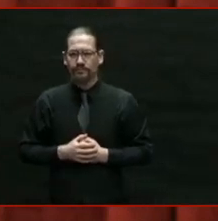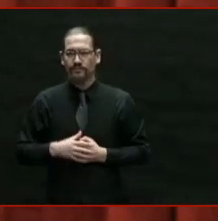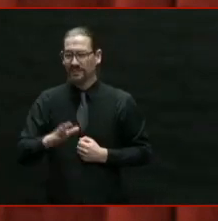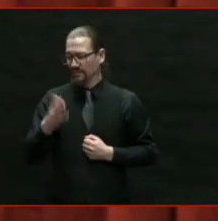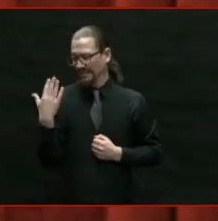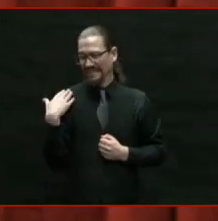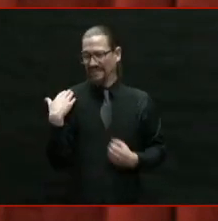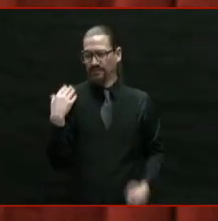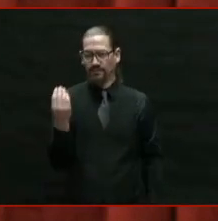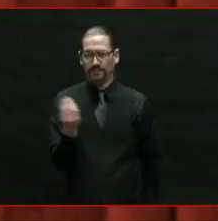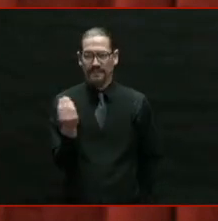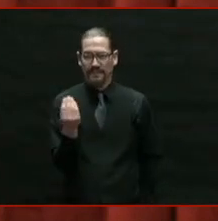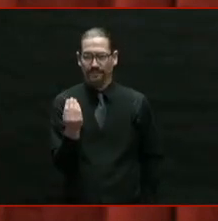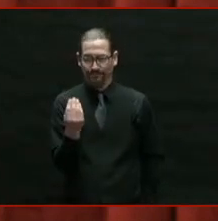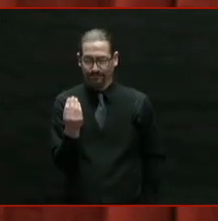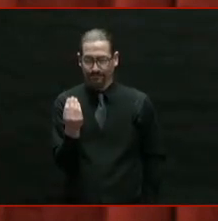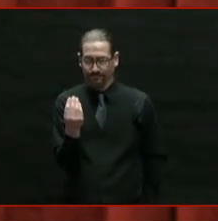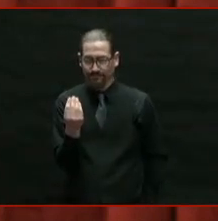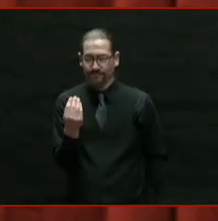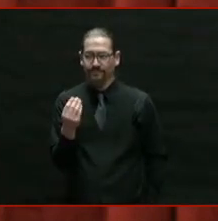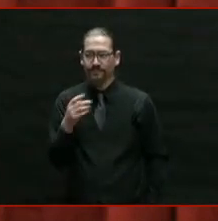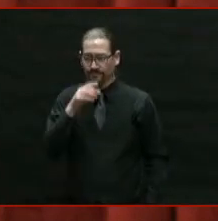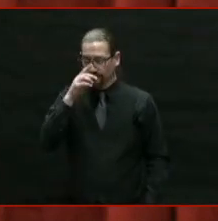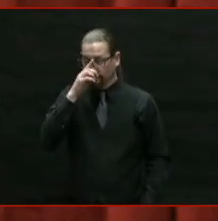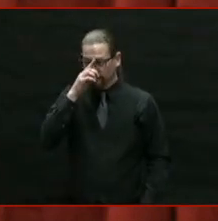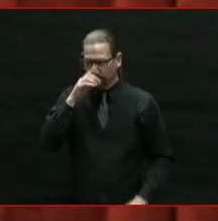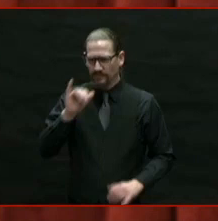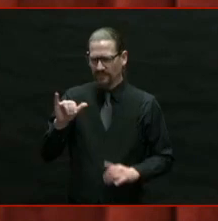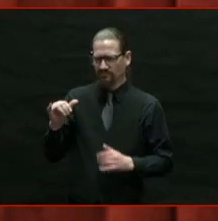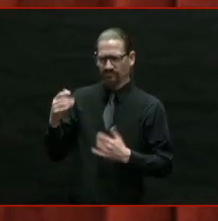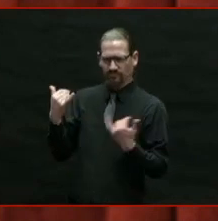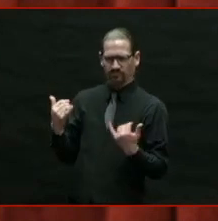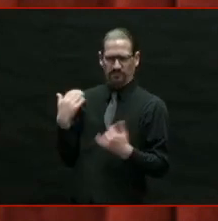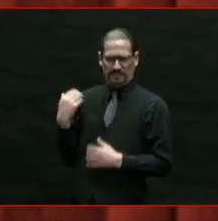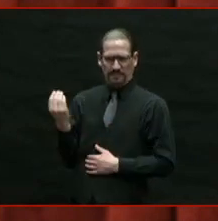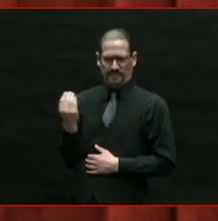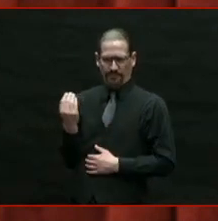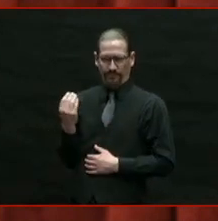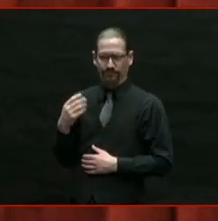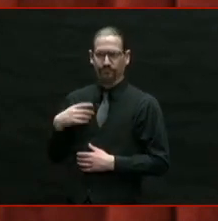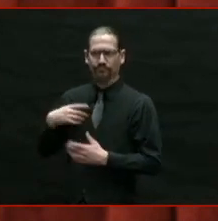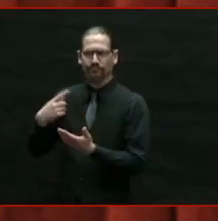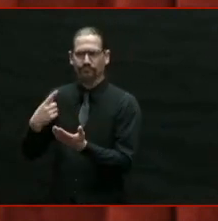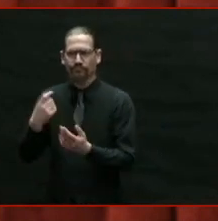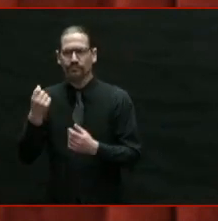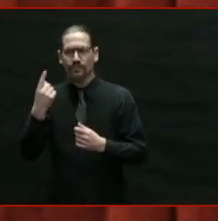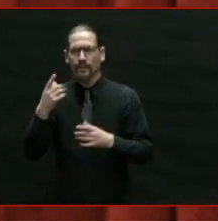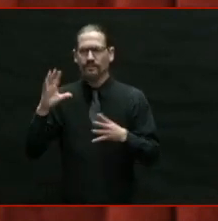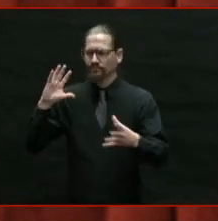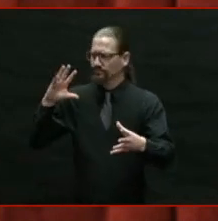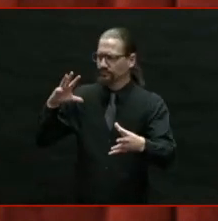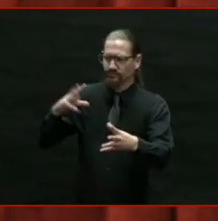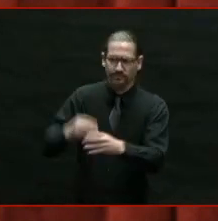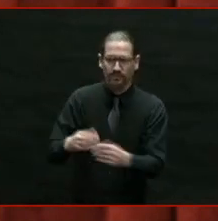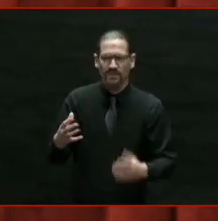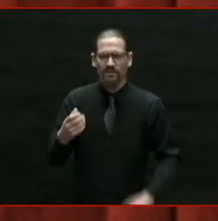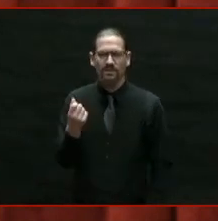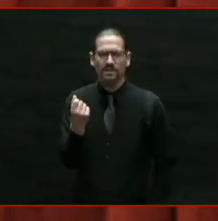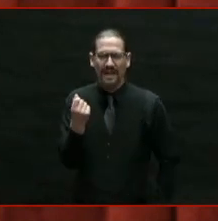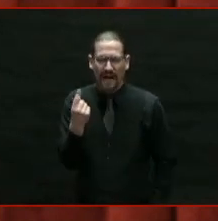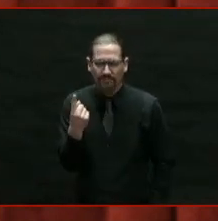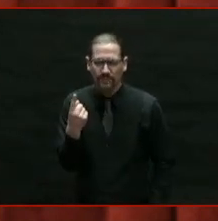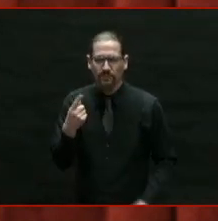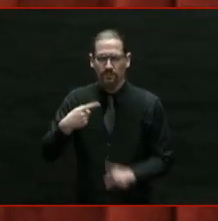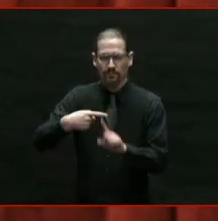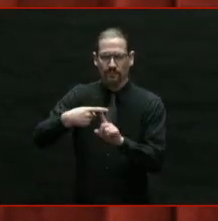marked 11 months since the first case of COVID-19 in Rhode Island. 11